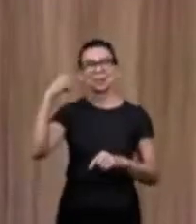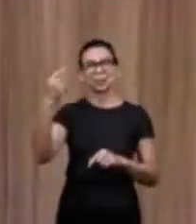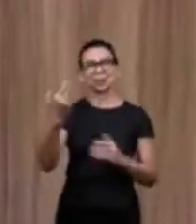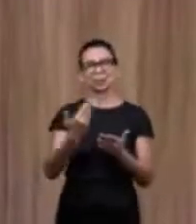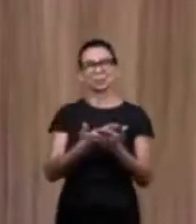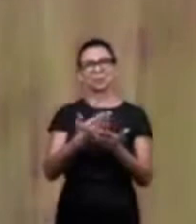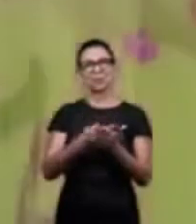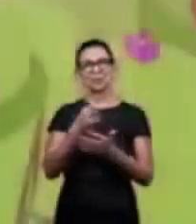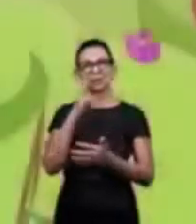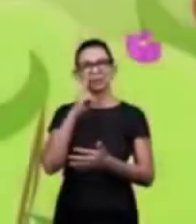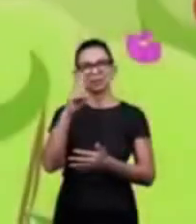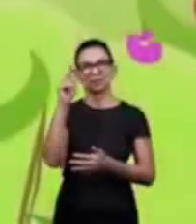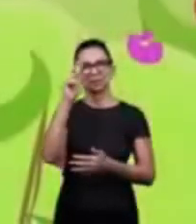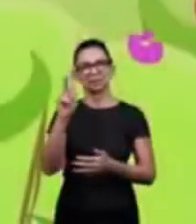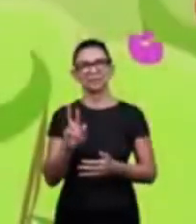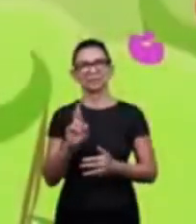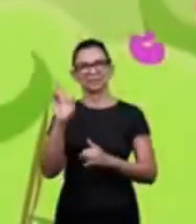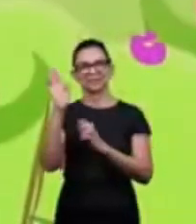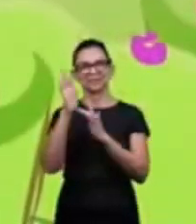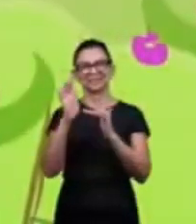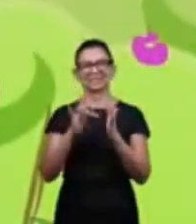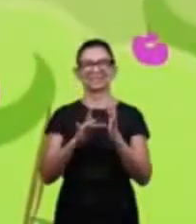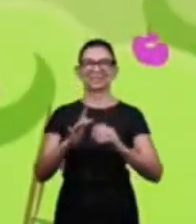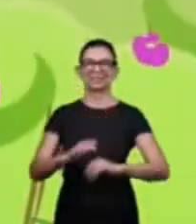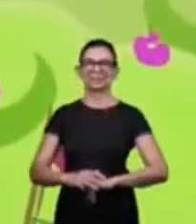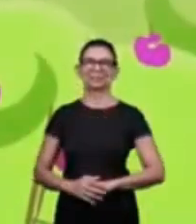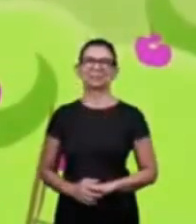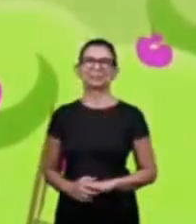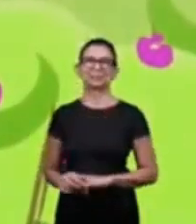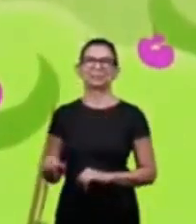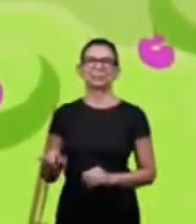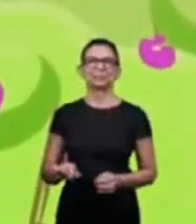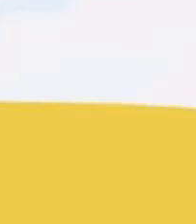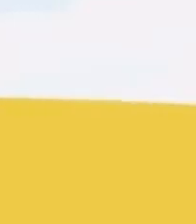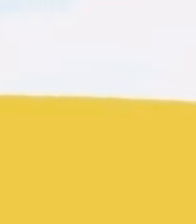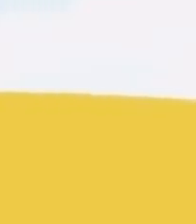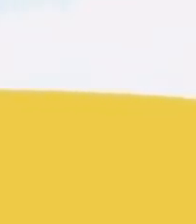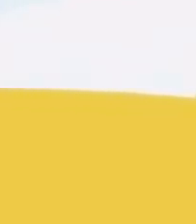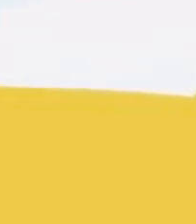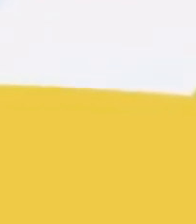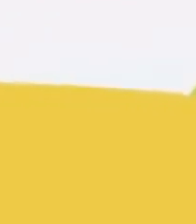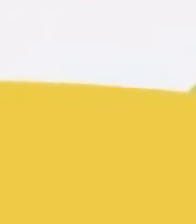so the next bus peace of the lord to all